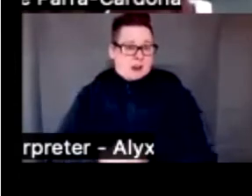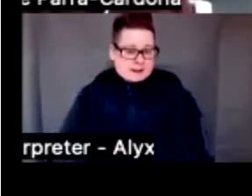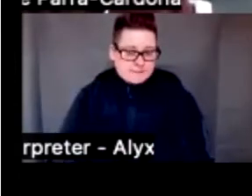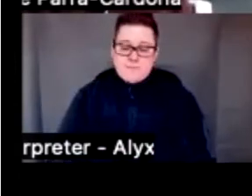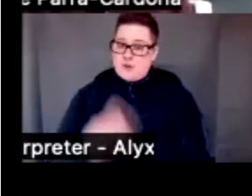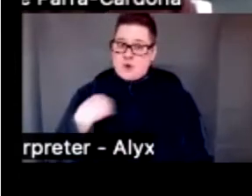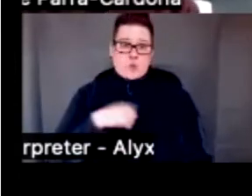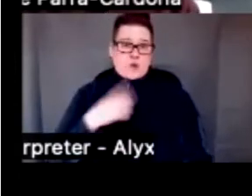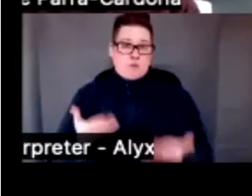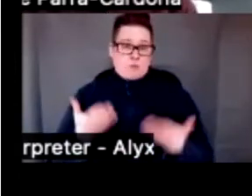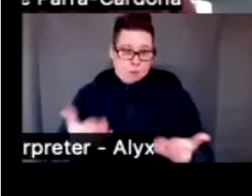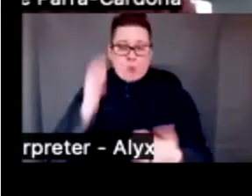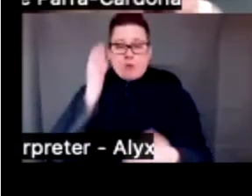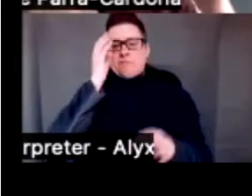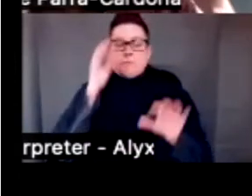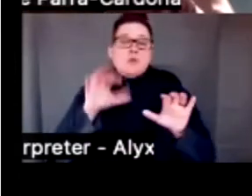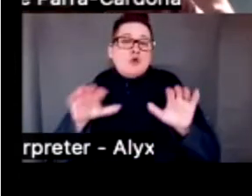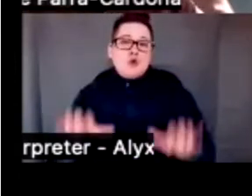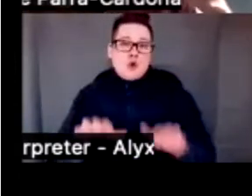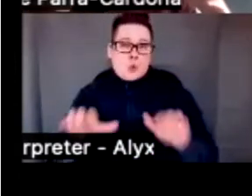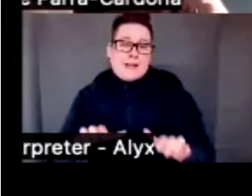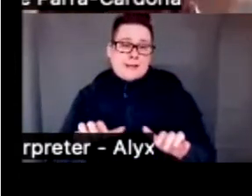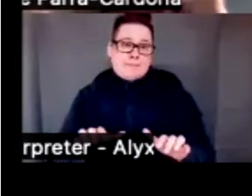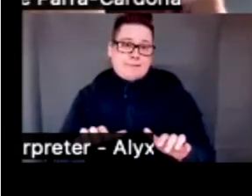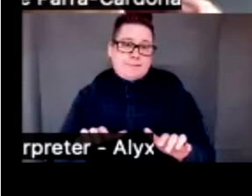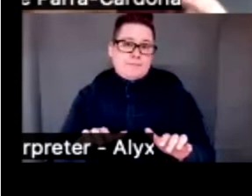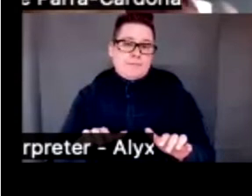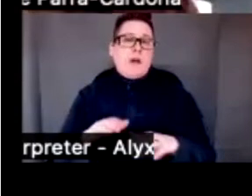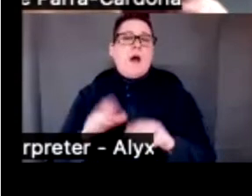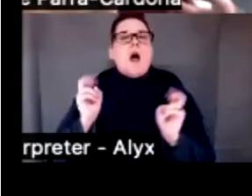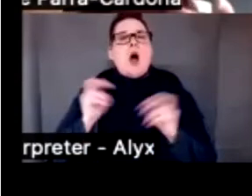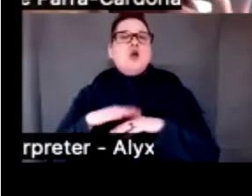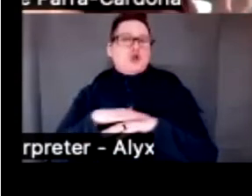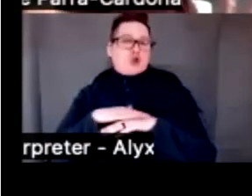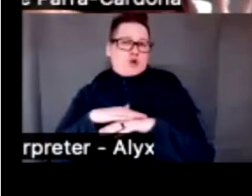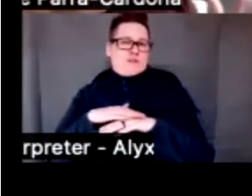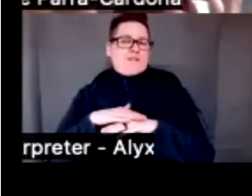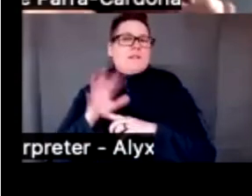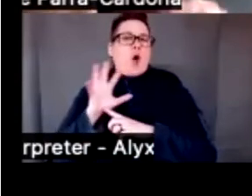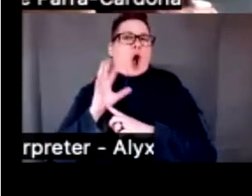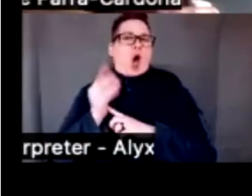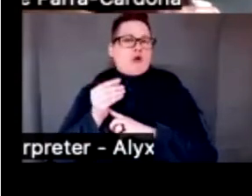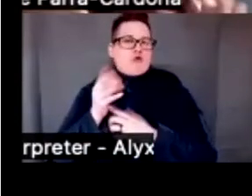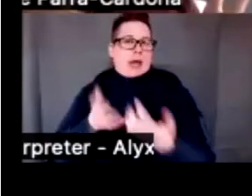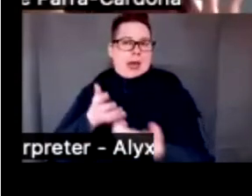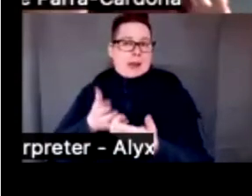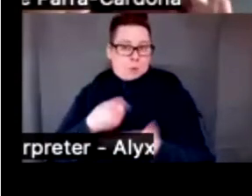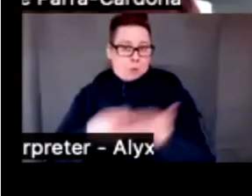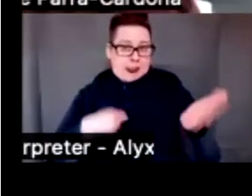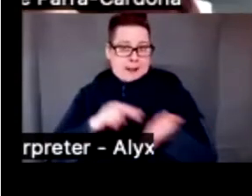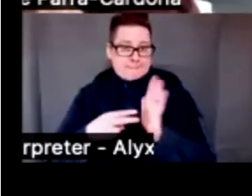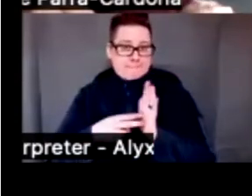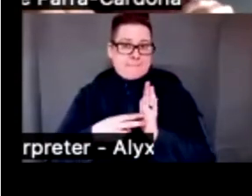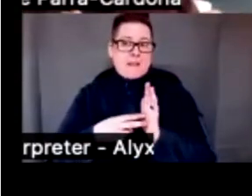we proposed was to conduct a surface level cultural adaptation and surface level. I mean, we didn't